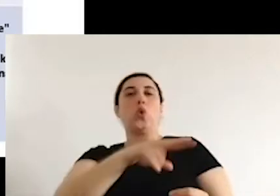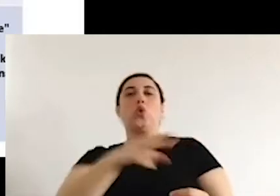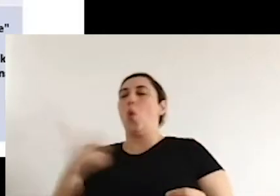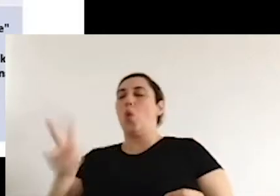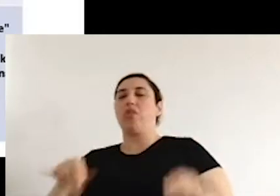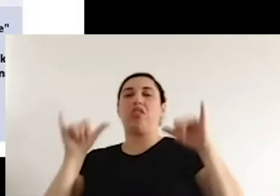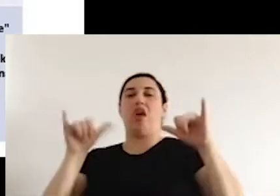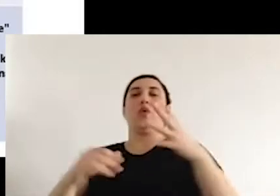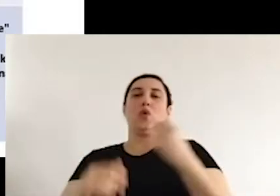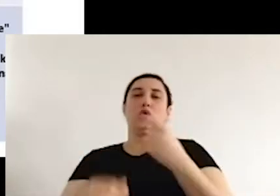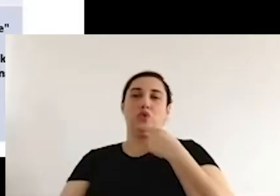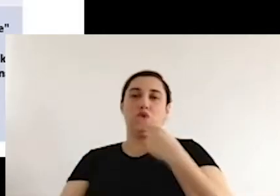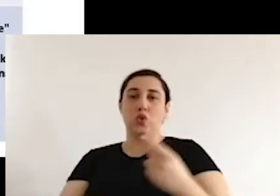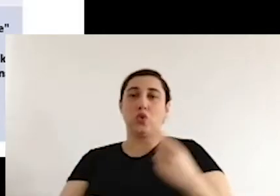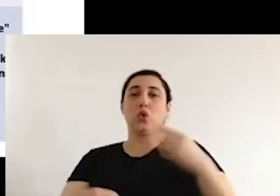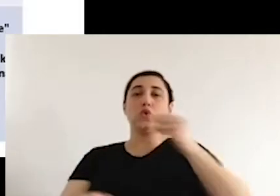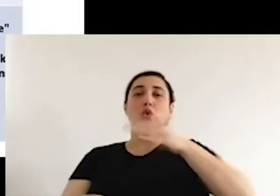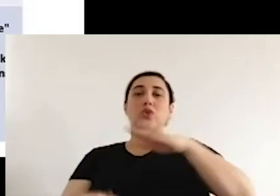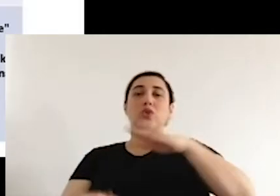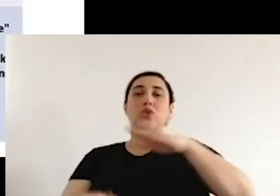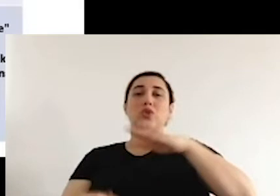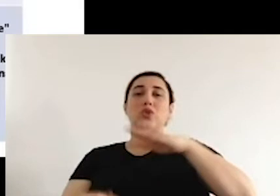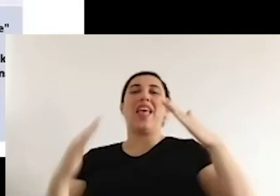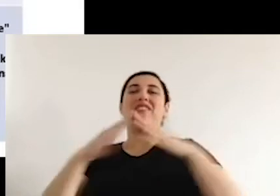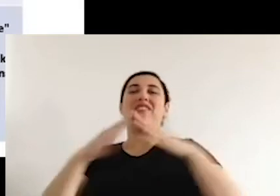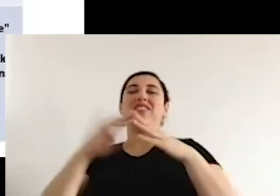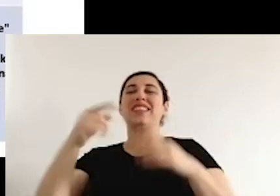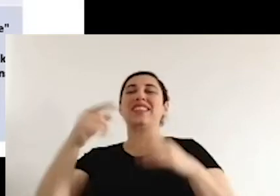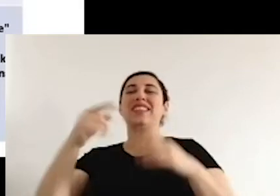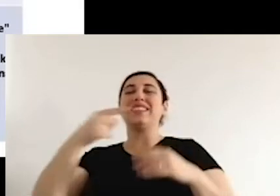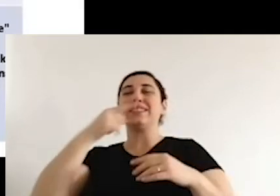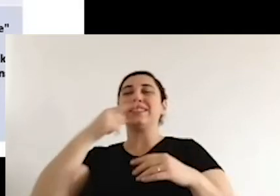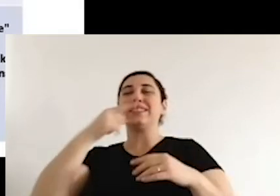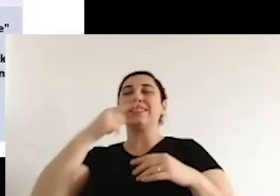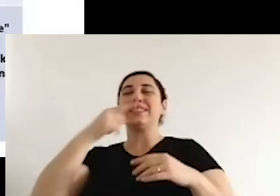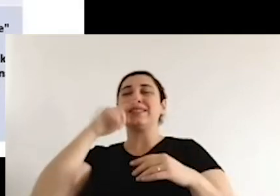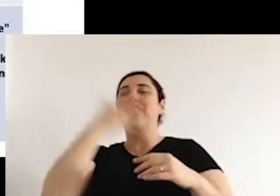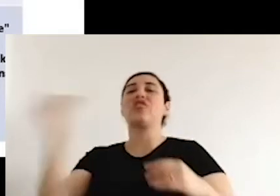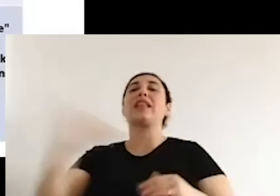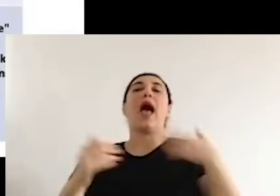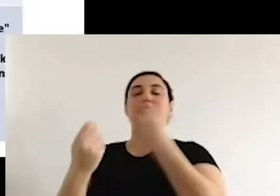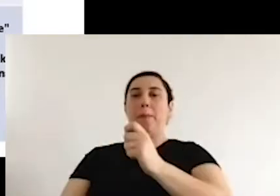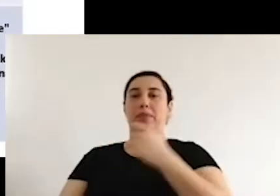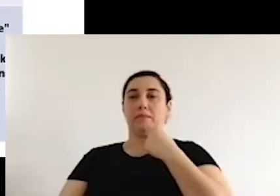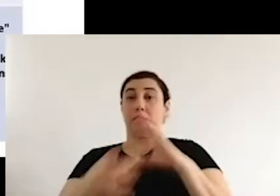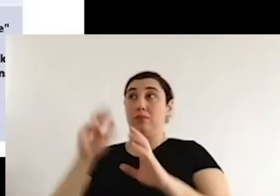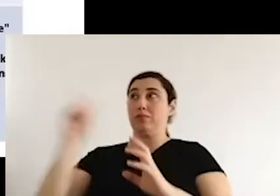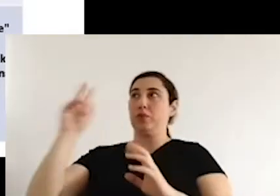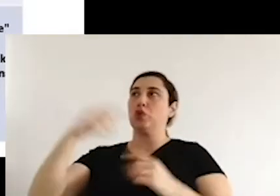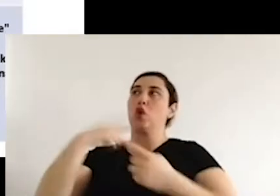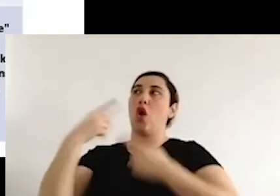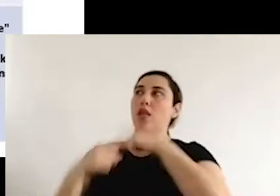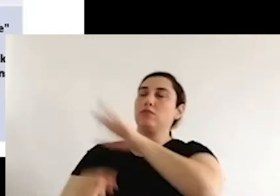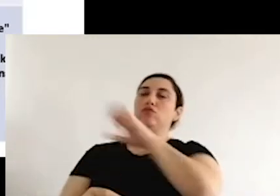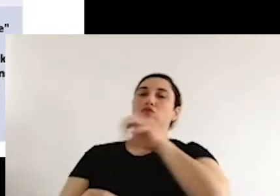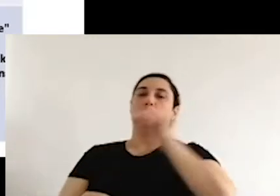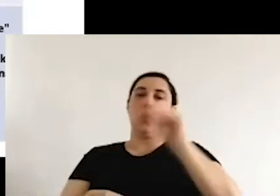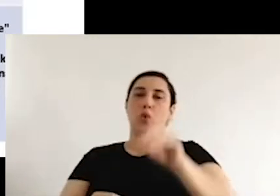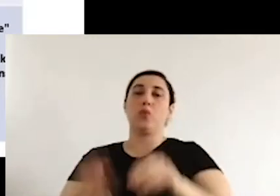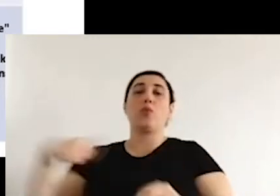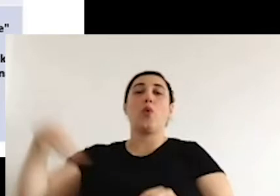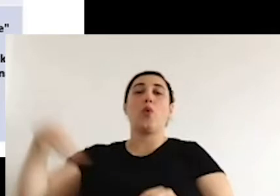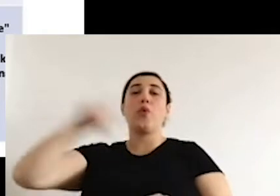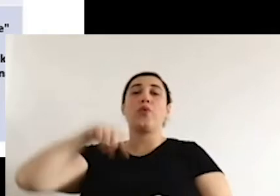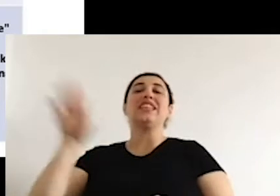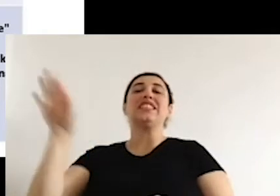the president of Brazil, once stated that he rather sees his son die in a traffic accident rather